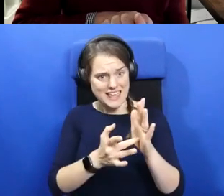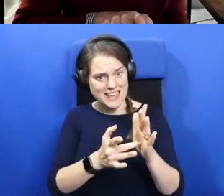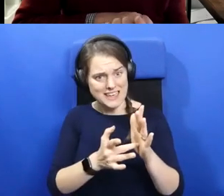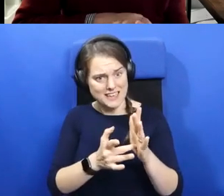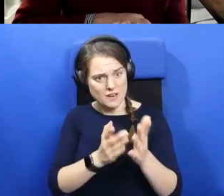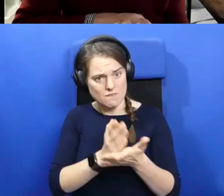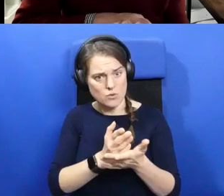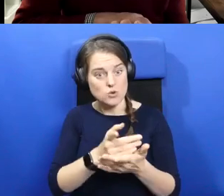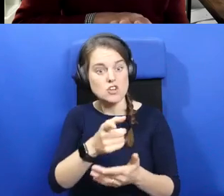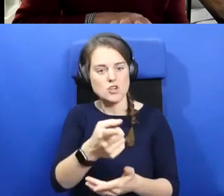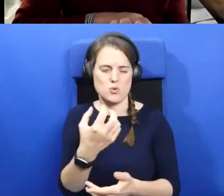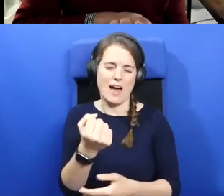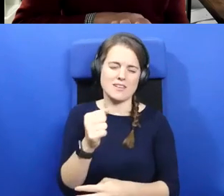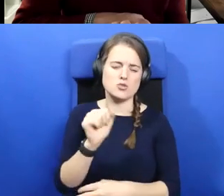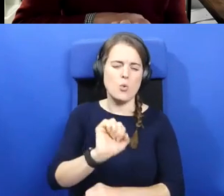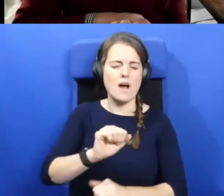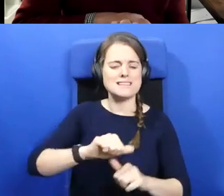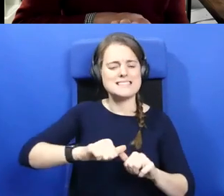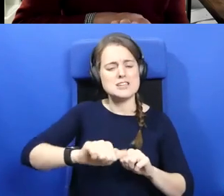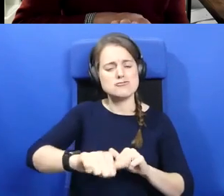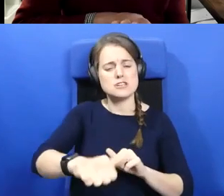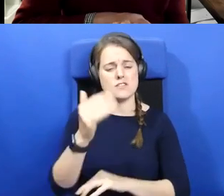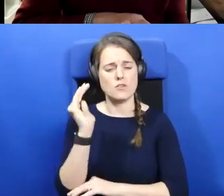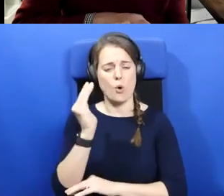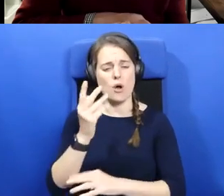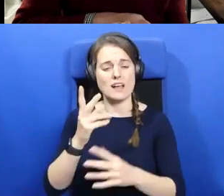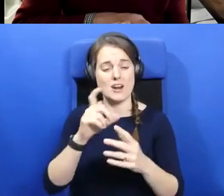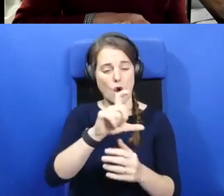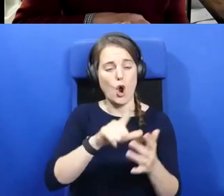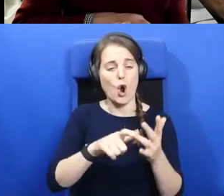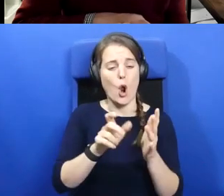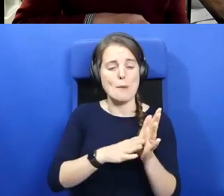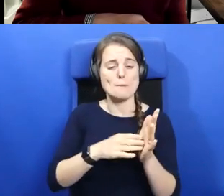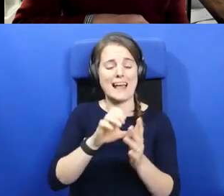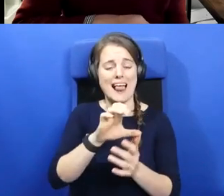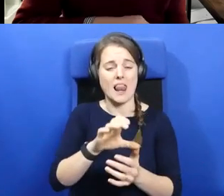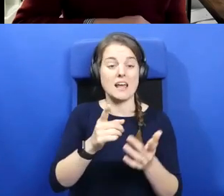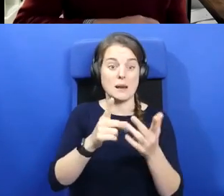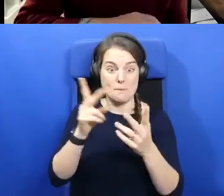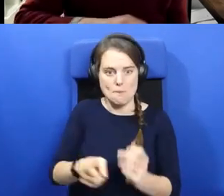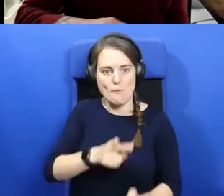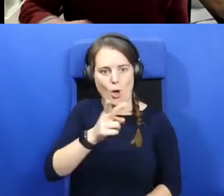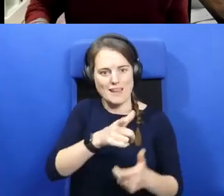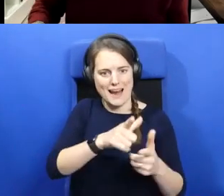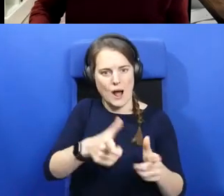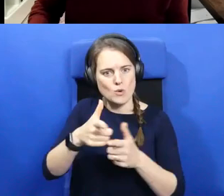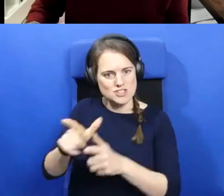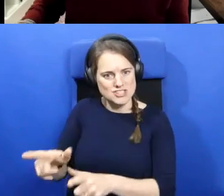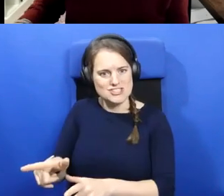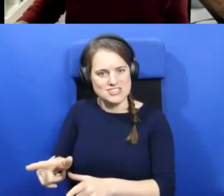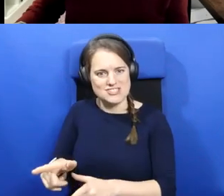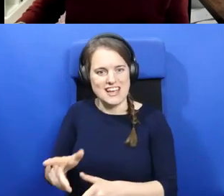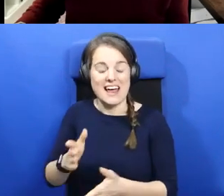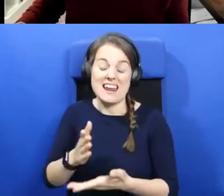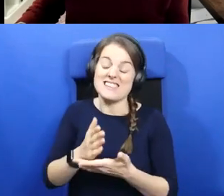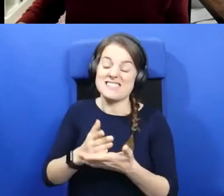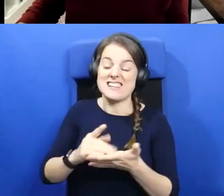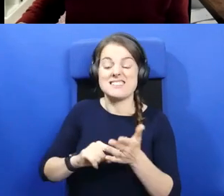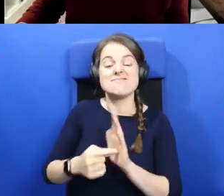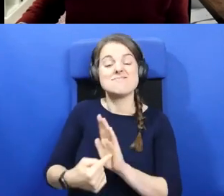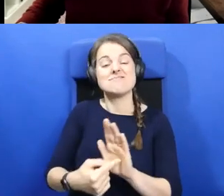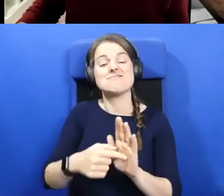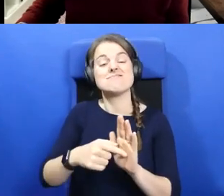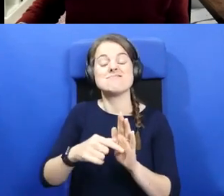you know, had your series of talks, uh, on Columkill in both languages, which is really a starting point. And I suppose, probably also outlines, and if I,